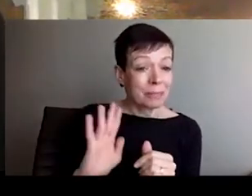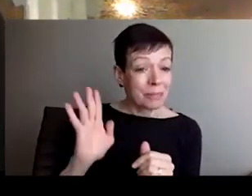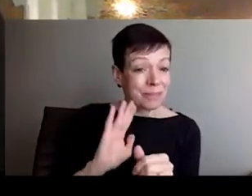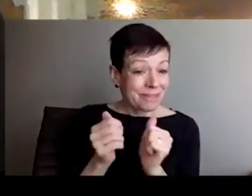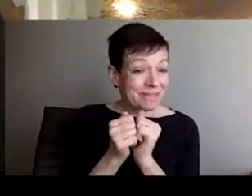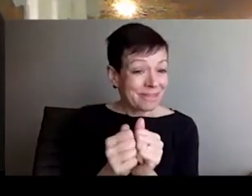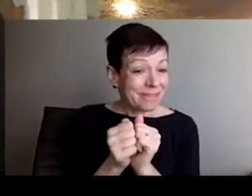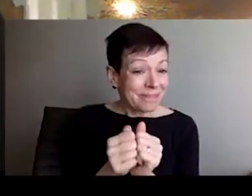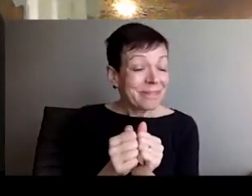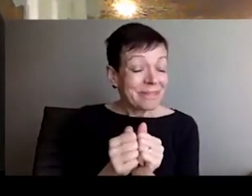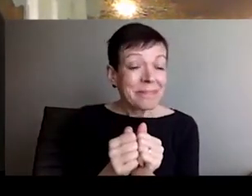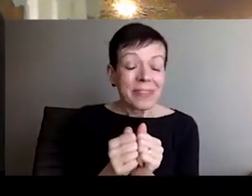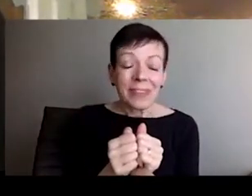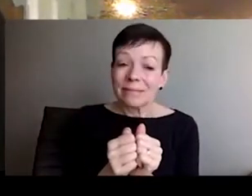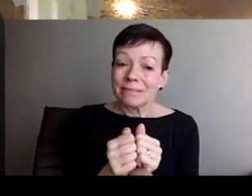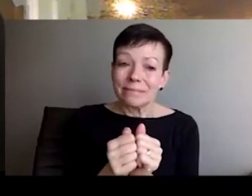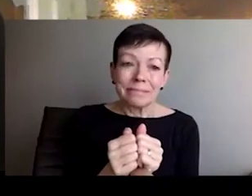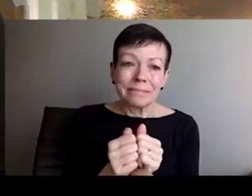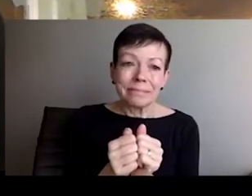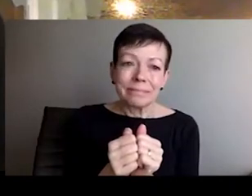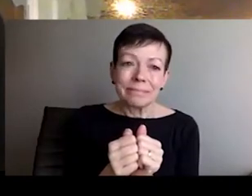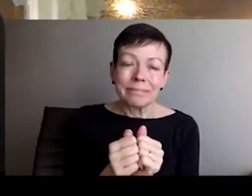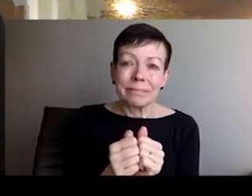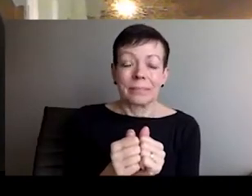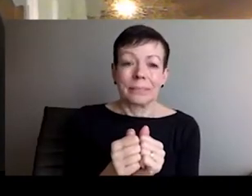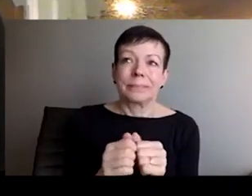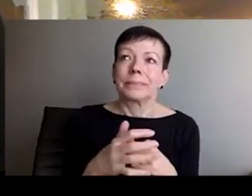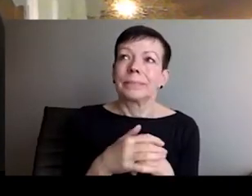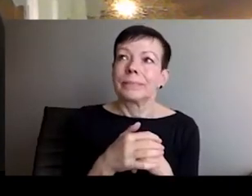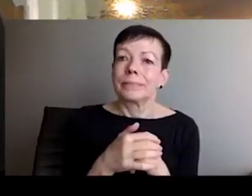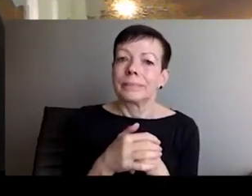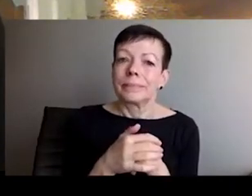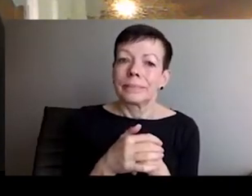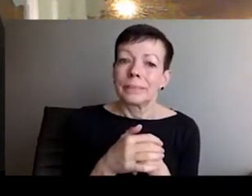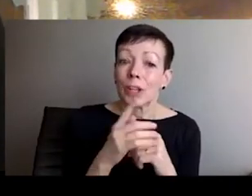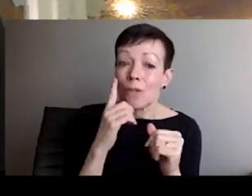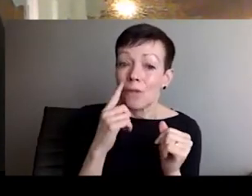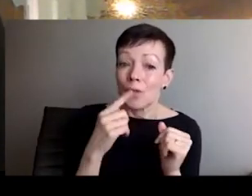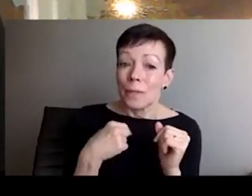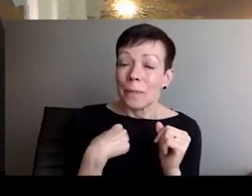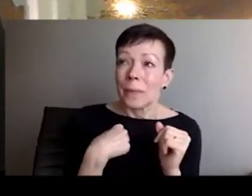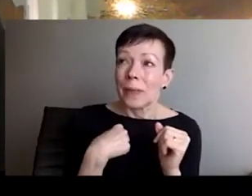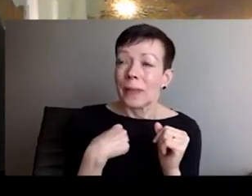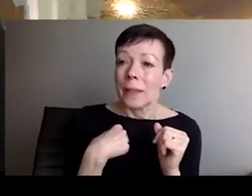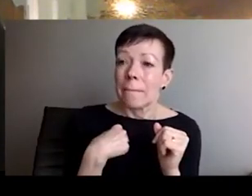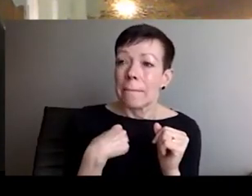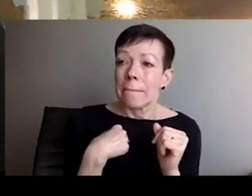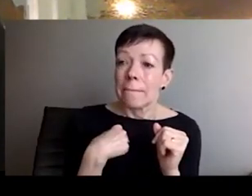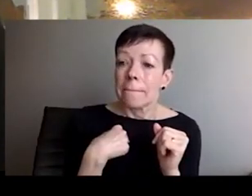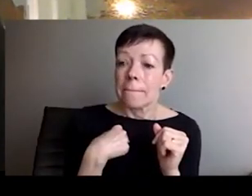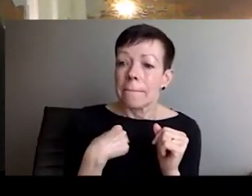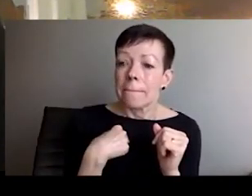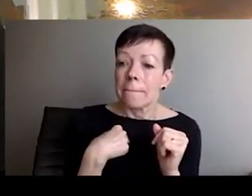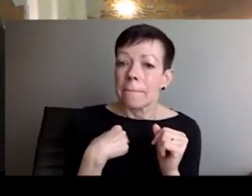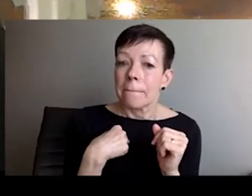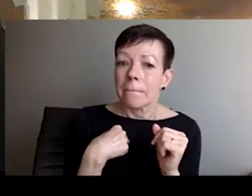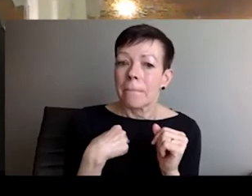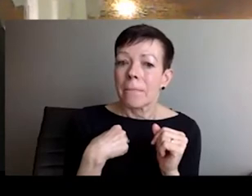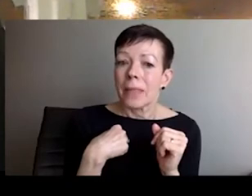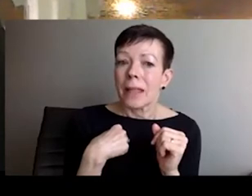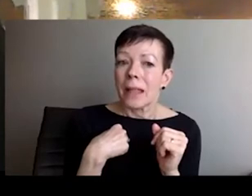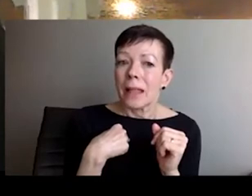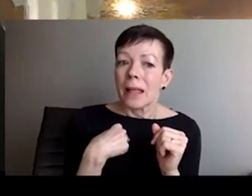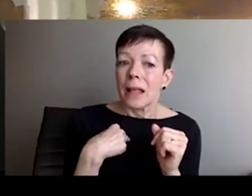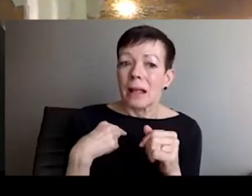you know, just a huge number of letters of support from very